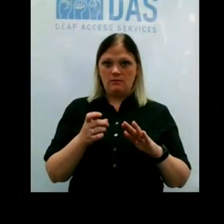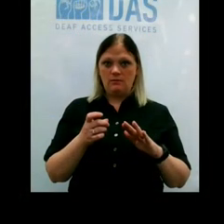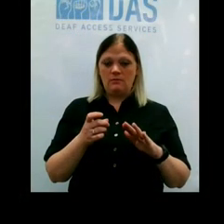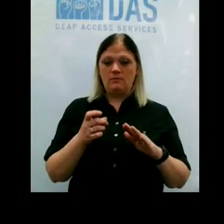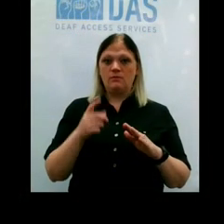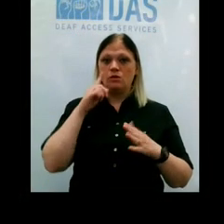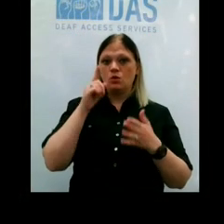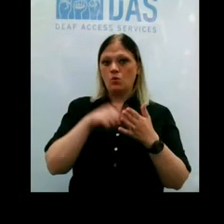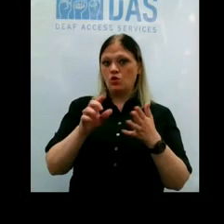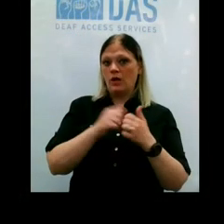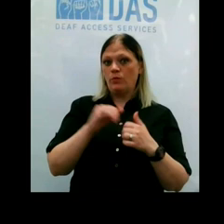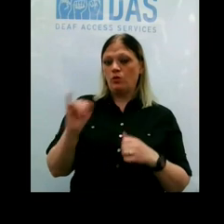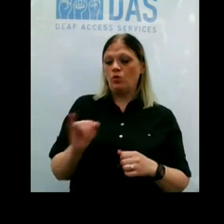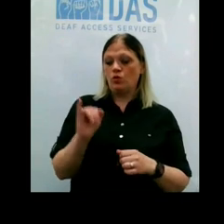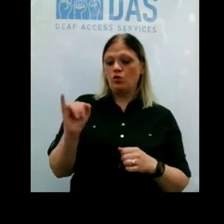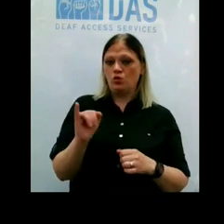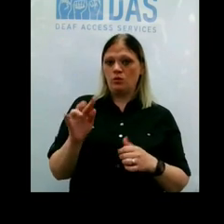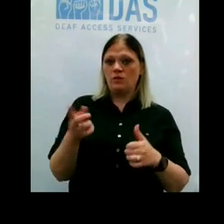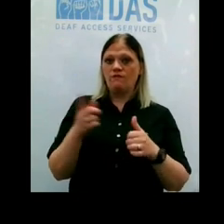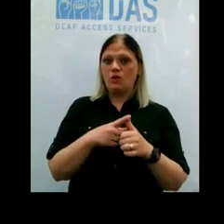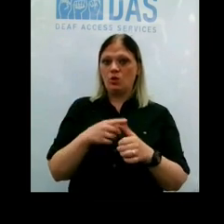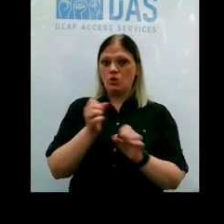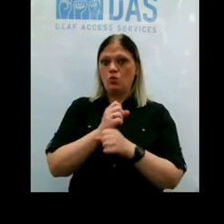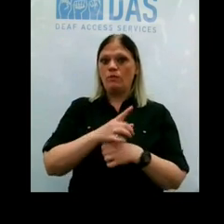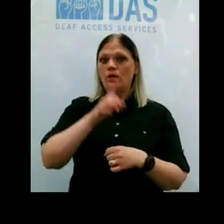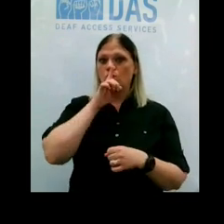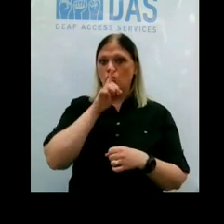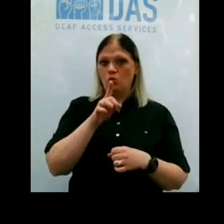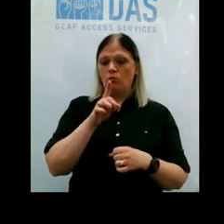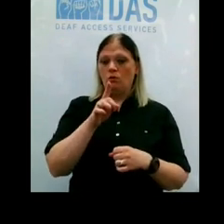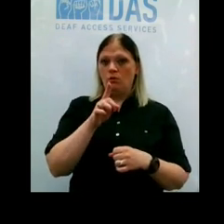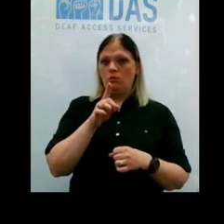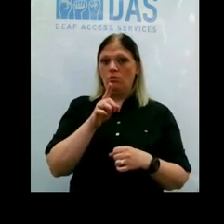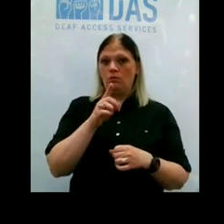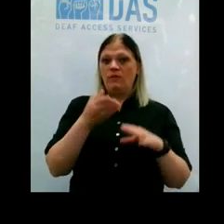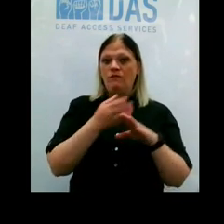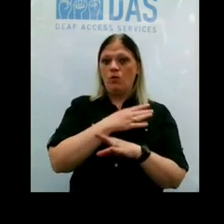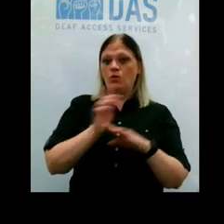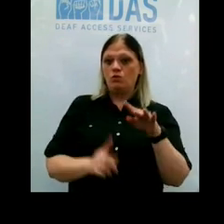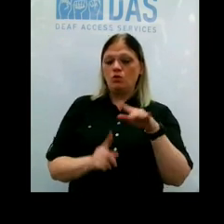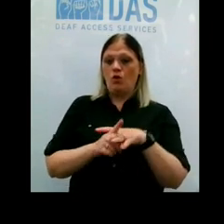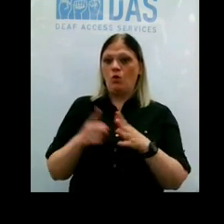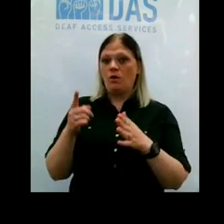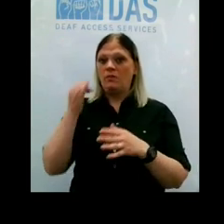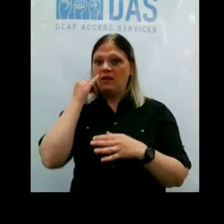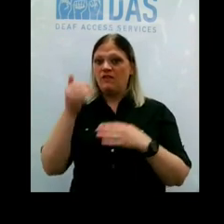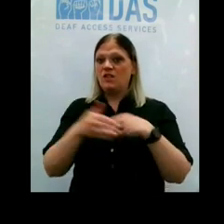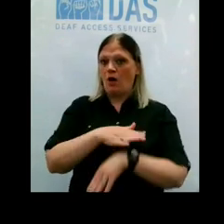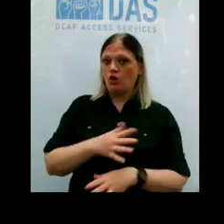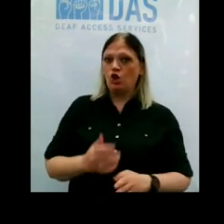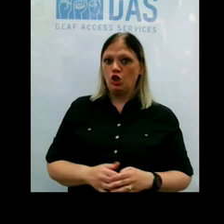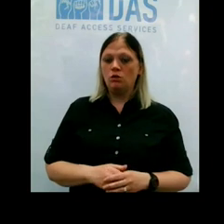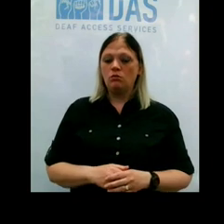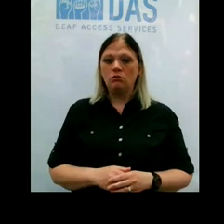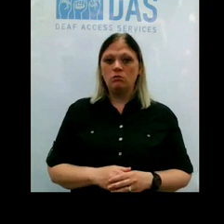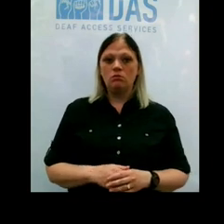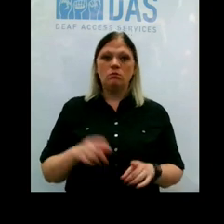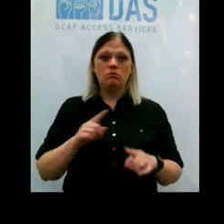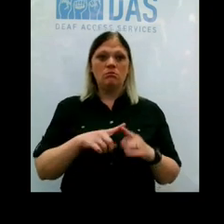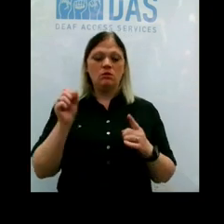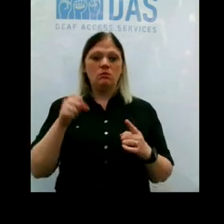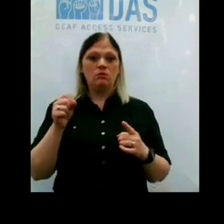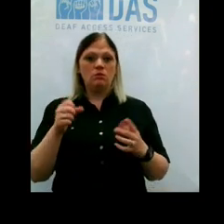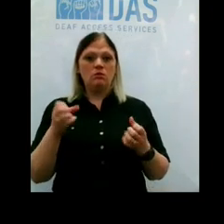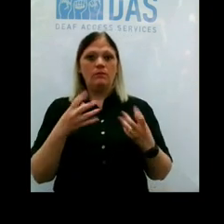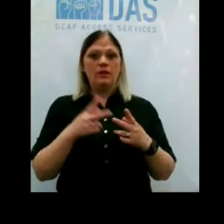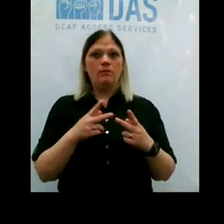check with their health plan just to make sure so they'll know walking in what is covered and what is not covered. But, yeah, there are a